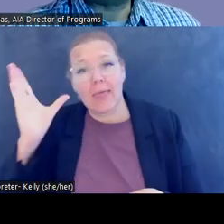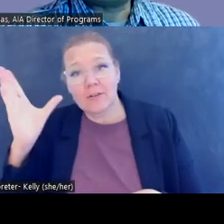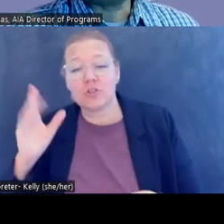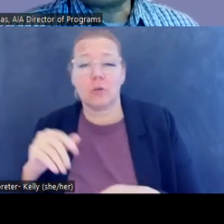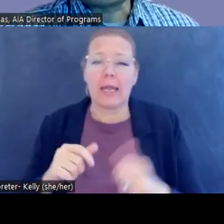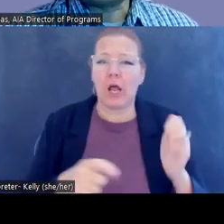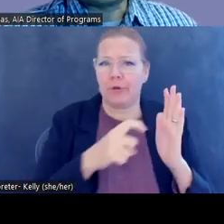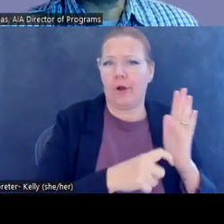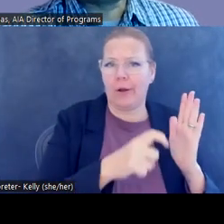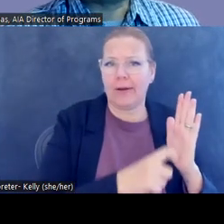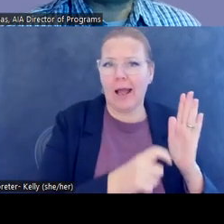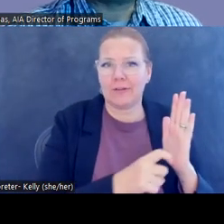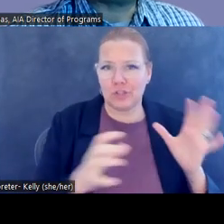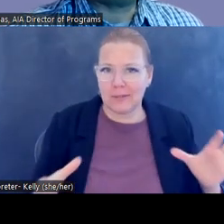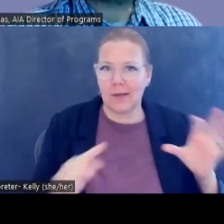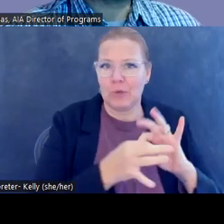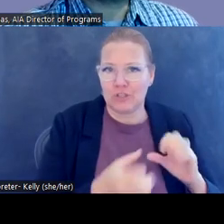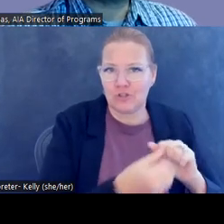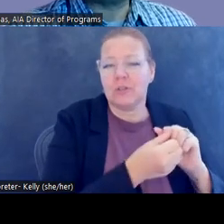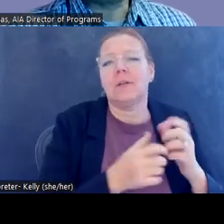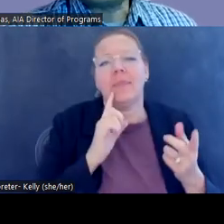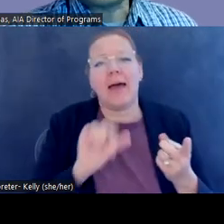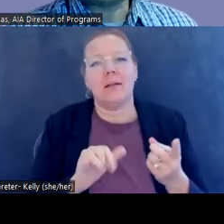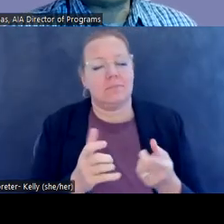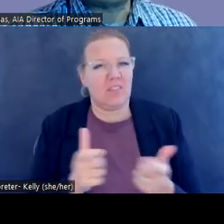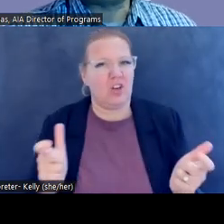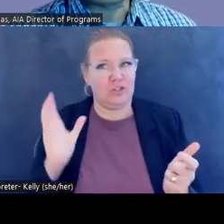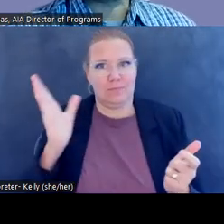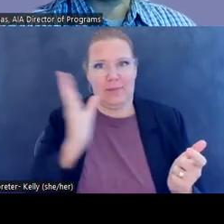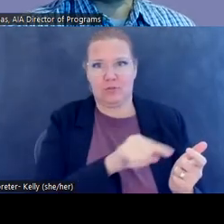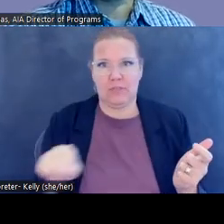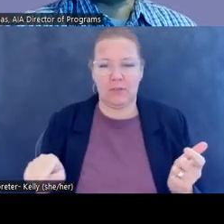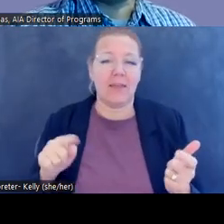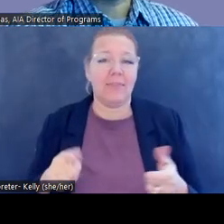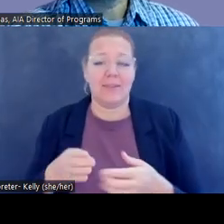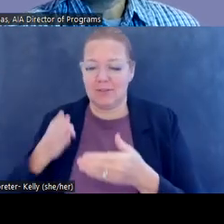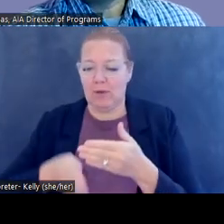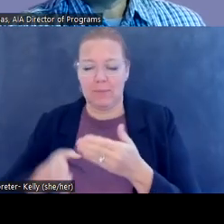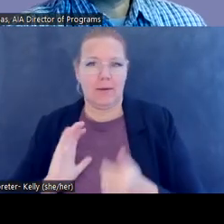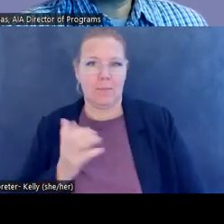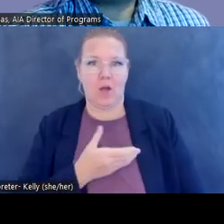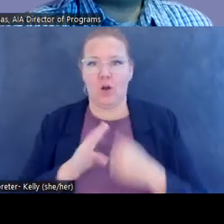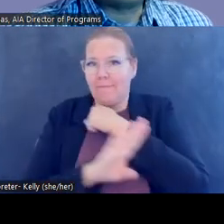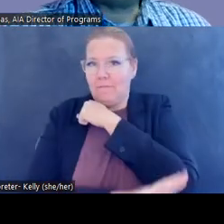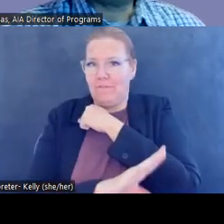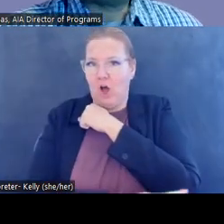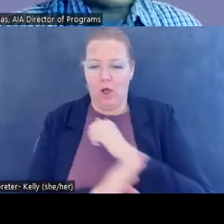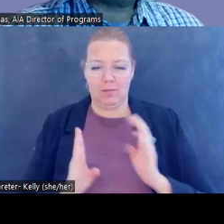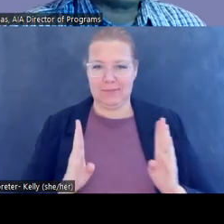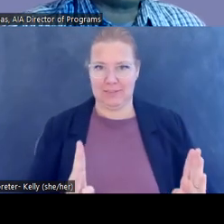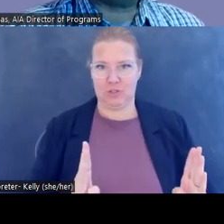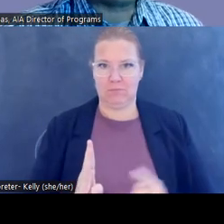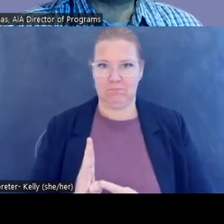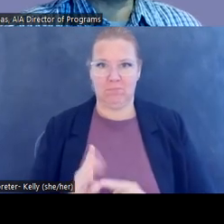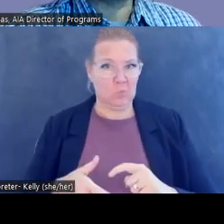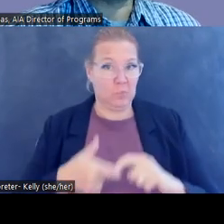Archaeology Bridge is part of a larger virtual lecture series. This actually is wrapping up our fall, uh, session, but we'll be back